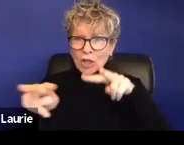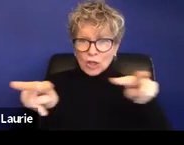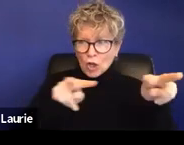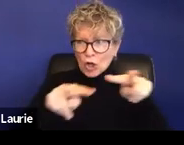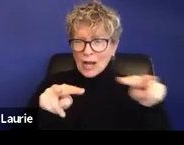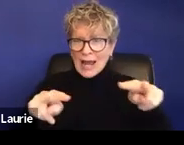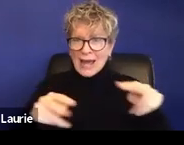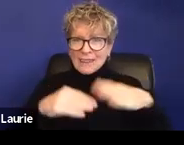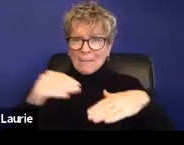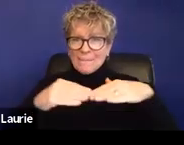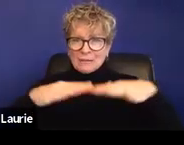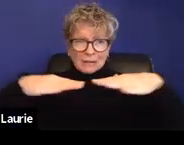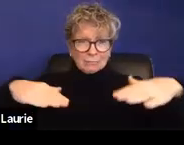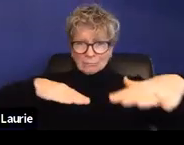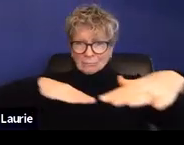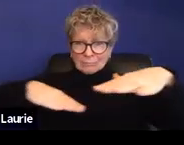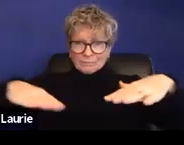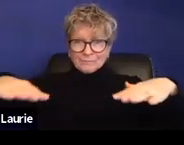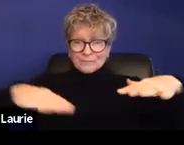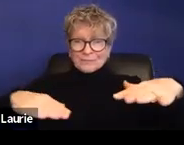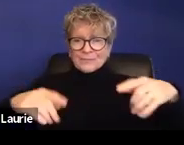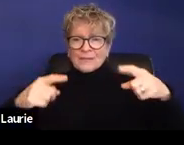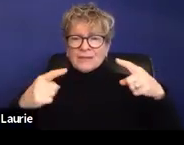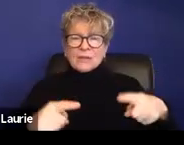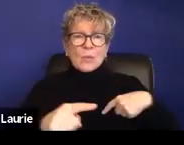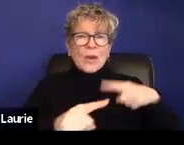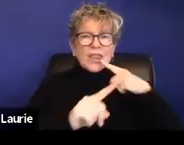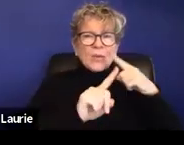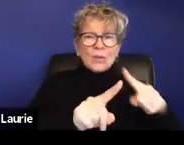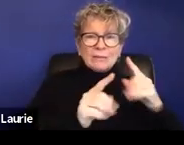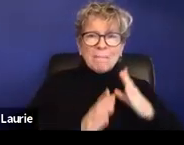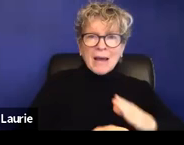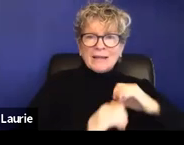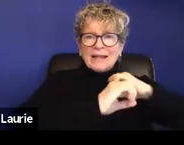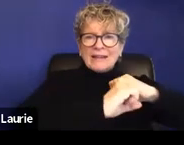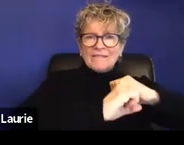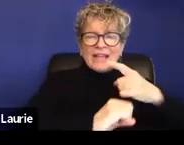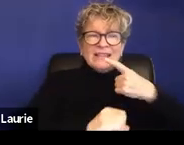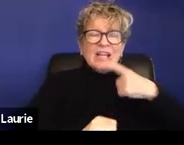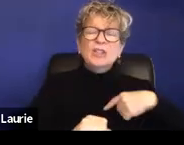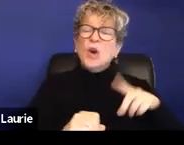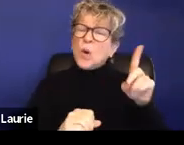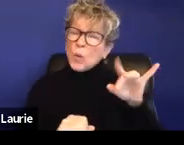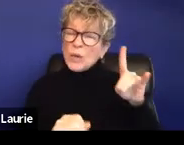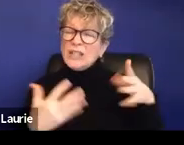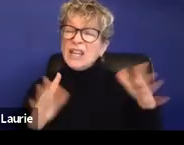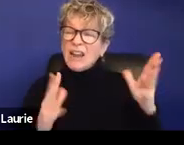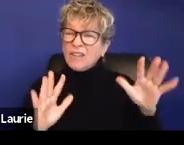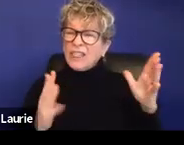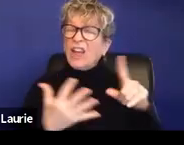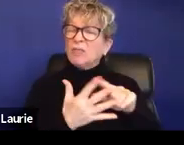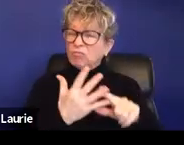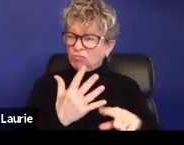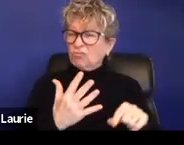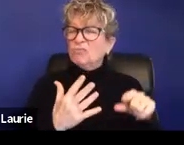when the other side, when the defense or when the respondent or when the school is saying, oh, we've done everything, um,